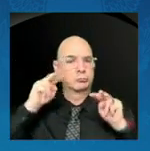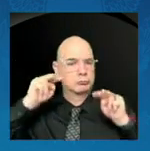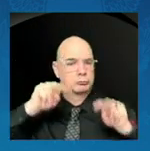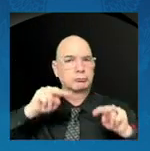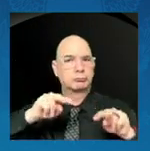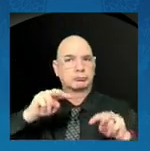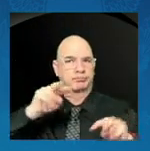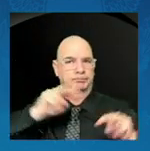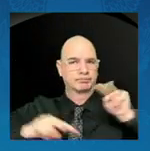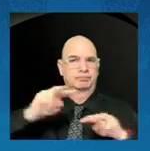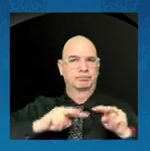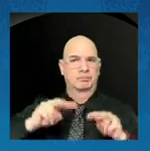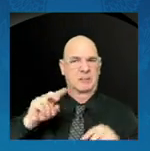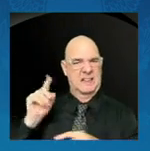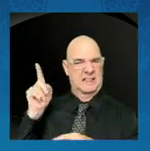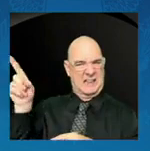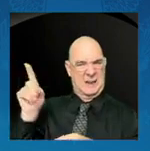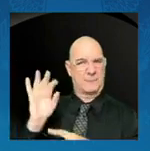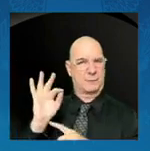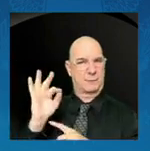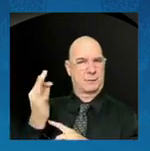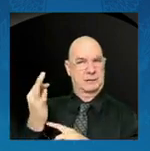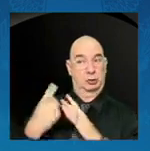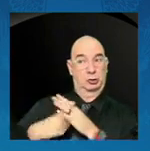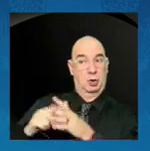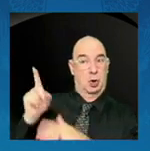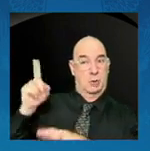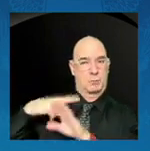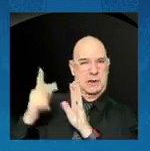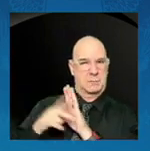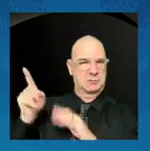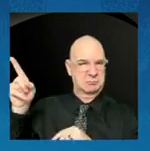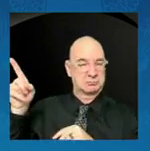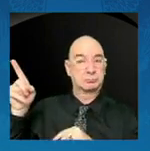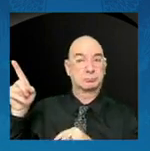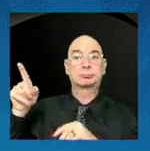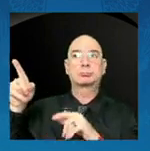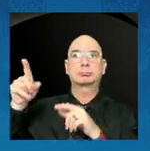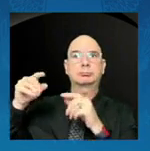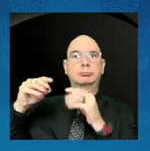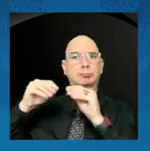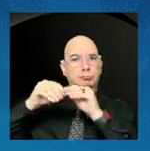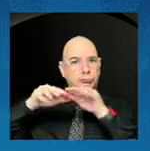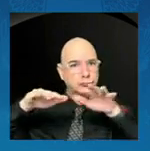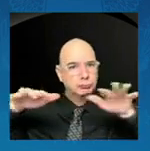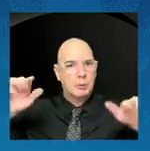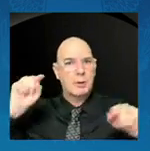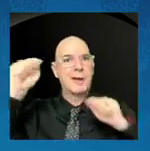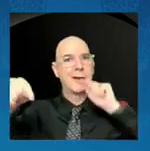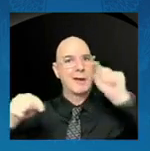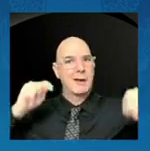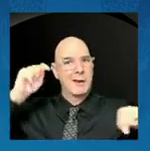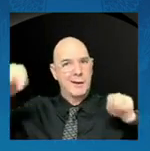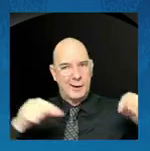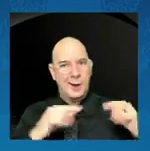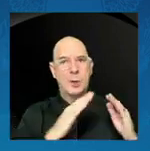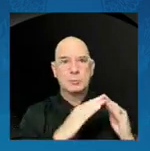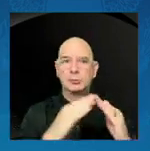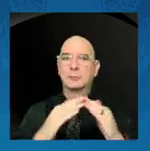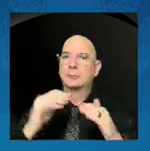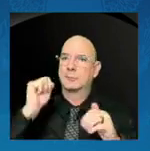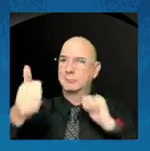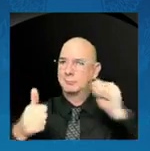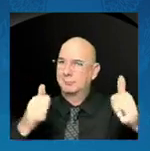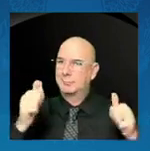climate action to local communities. The work of our council will build on these types of partnerships.